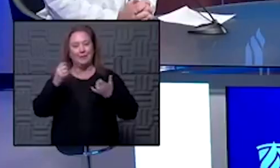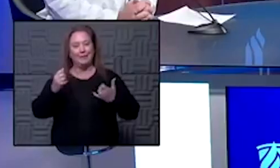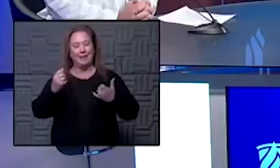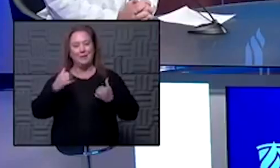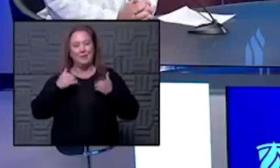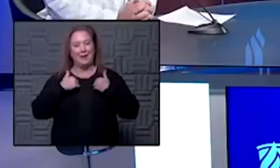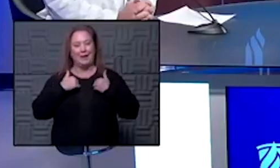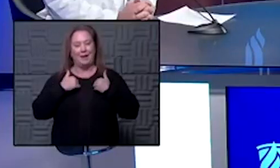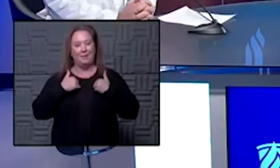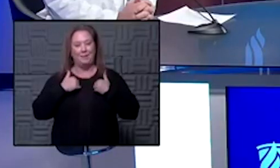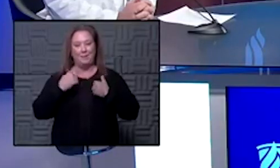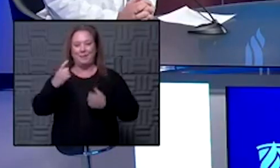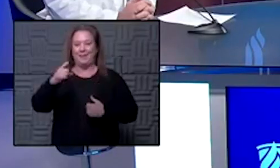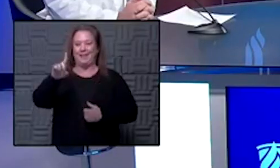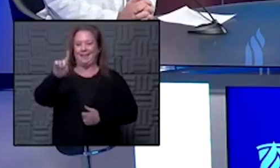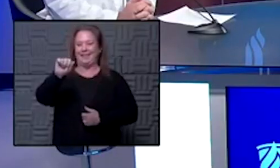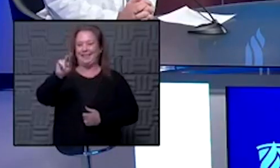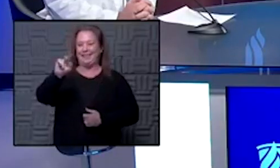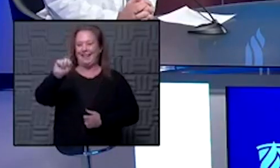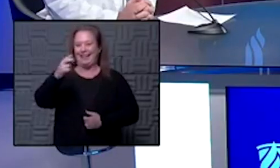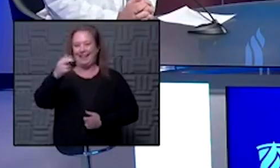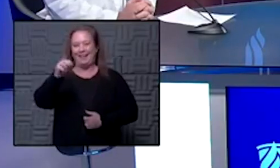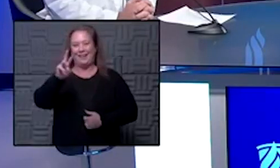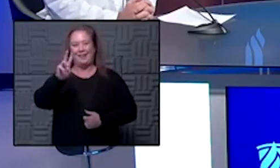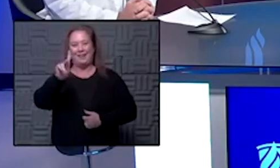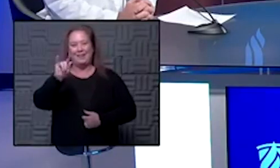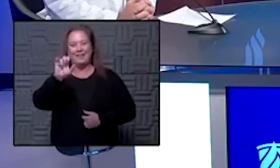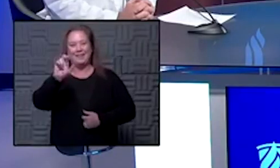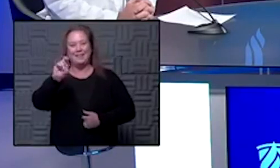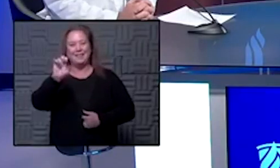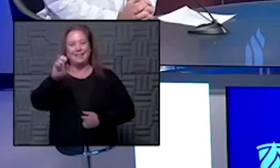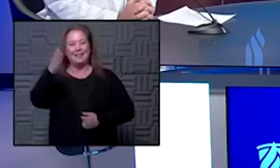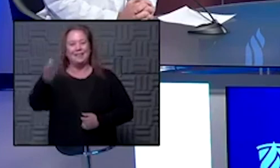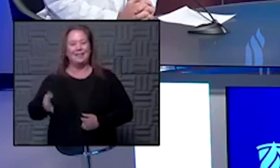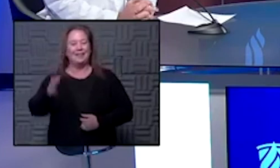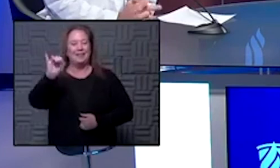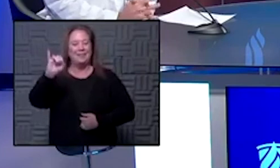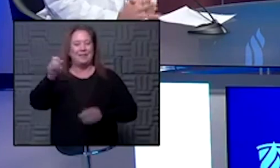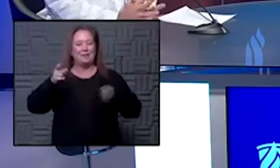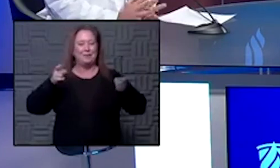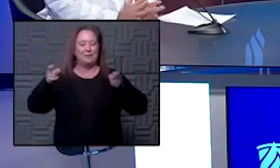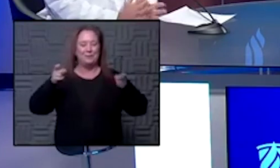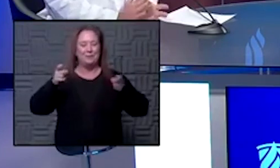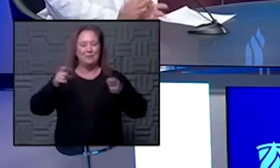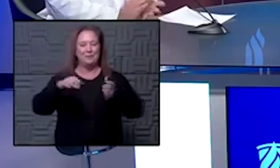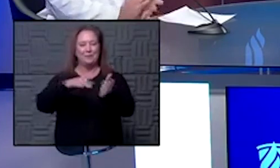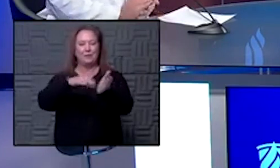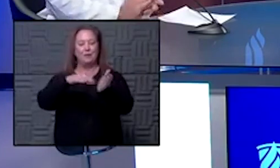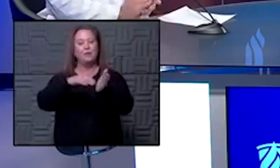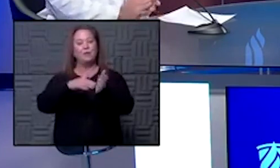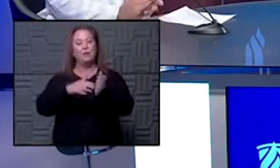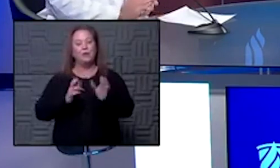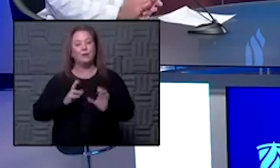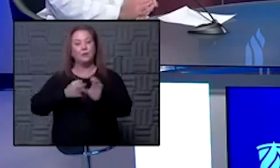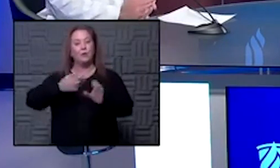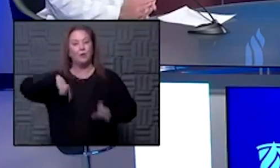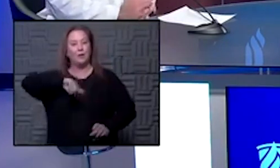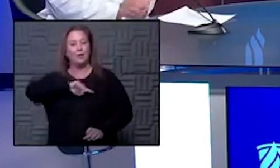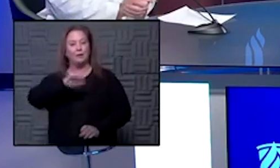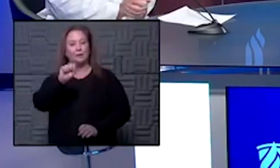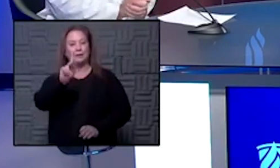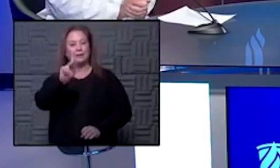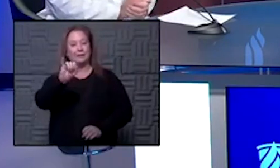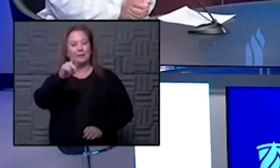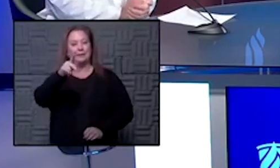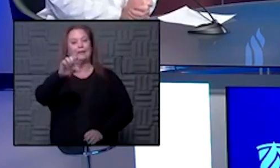the one and only Dr. Hawkinson, Medical Director of Infection Prevention and Control, and joining us via Skype